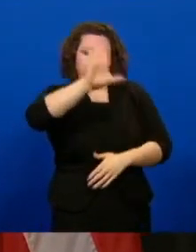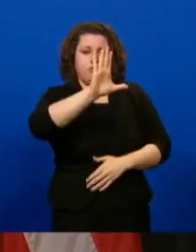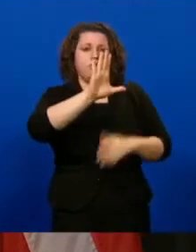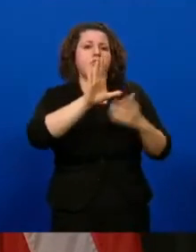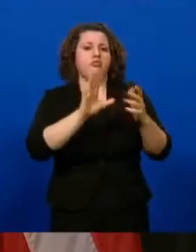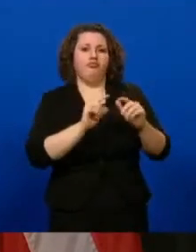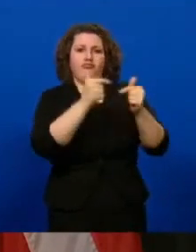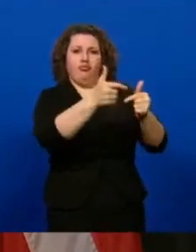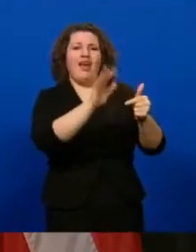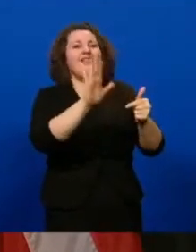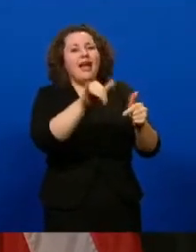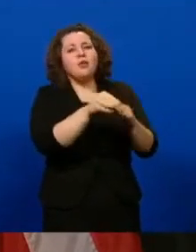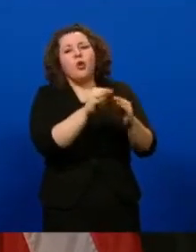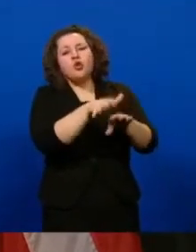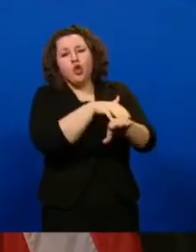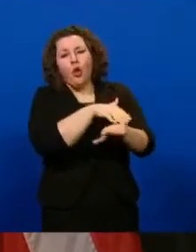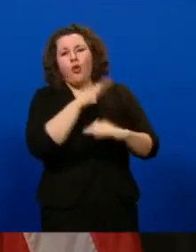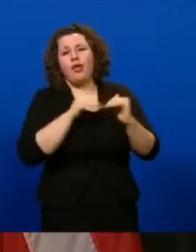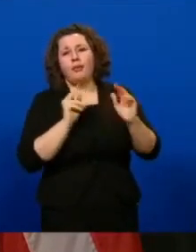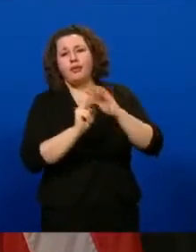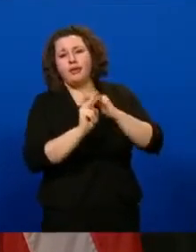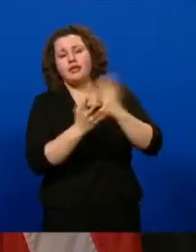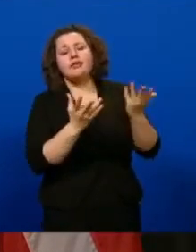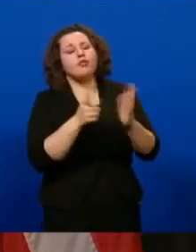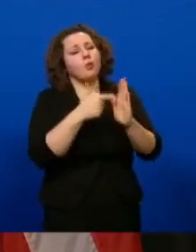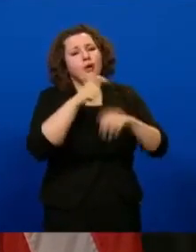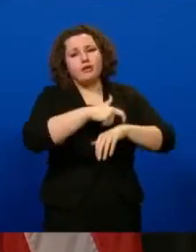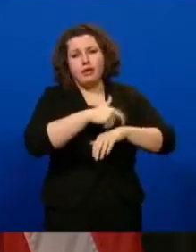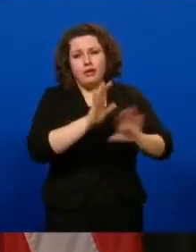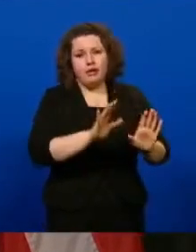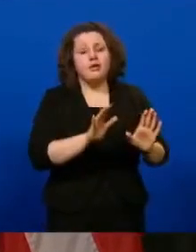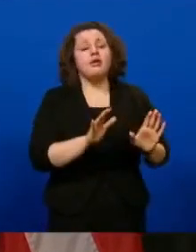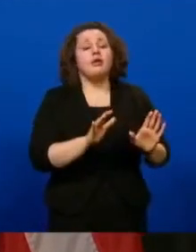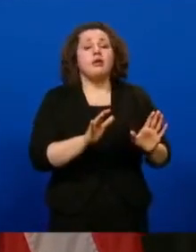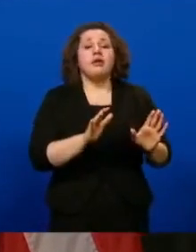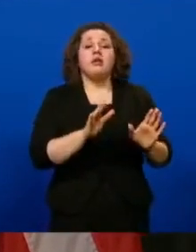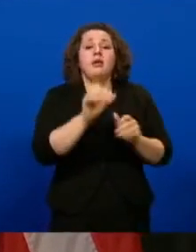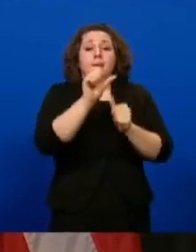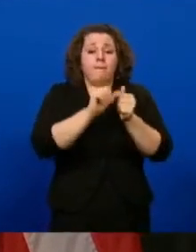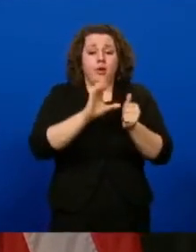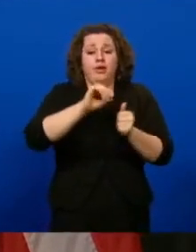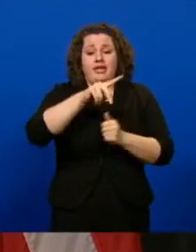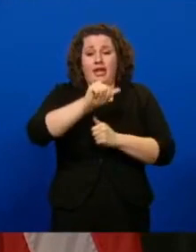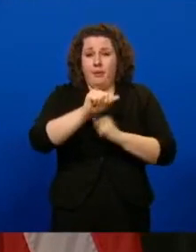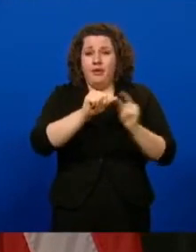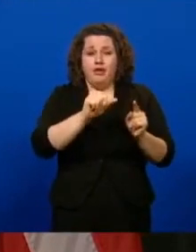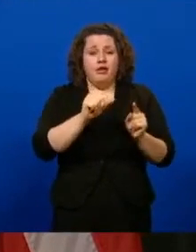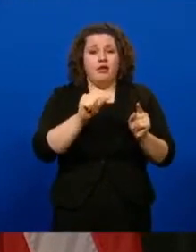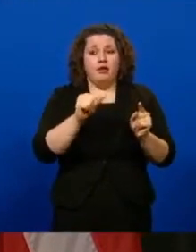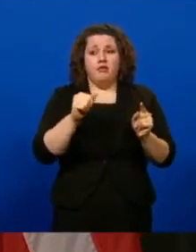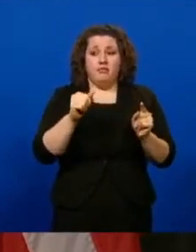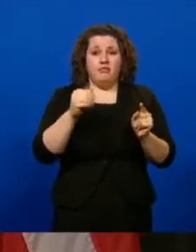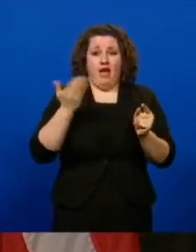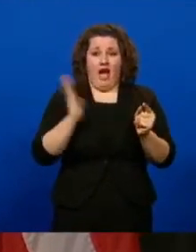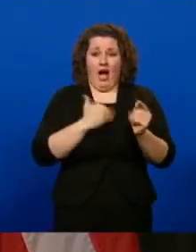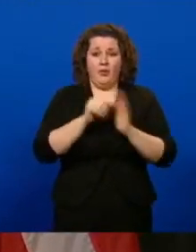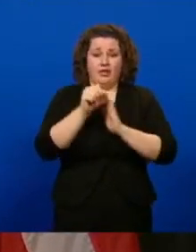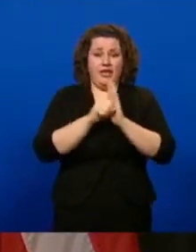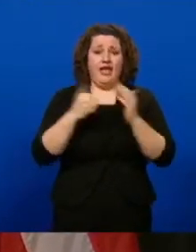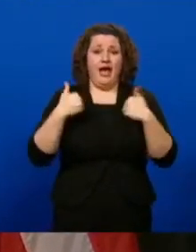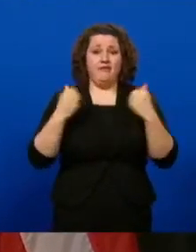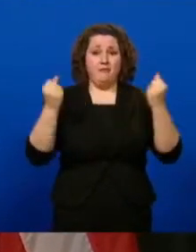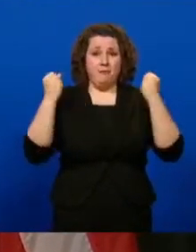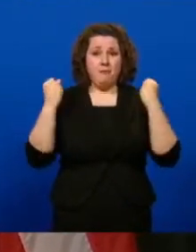out a little bit slower than we had anticipated. It just took some time. We, on a per capita basis, have one of the larger numbers of nursing